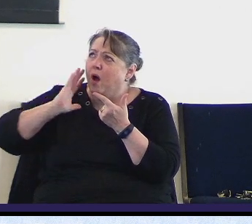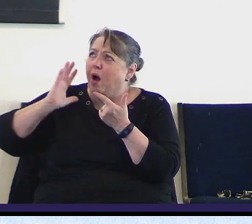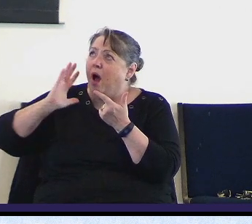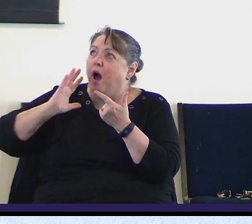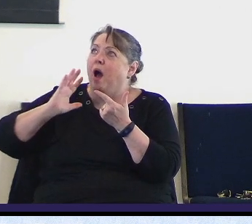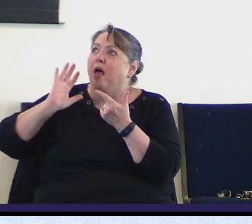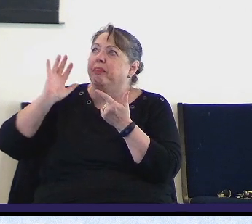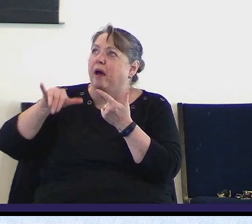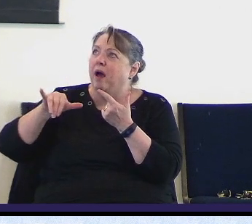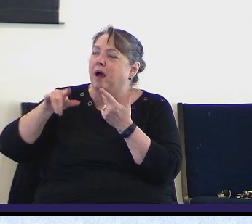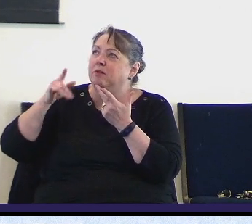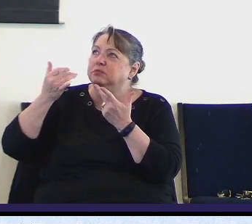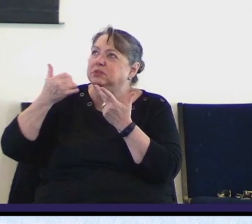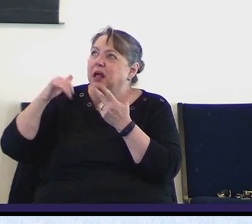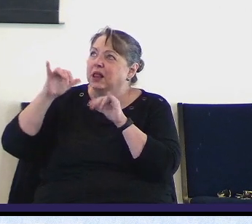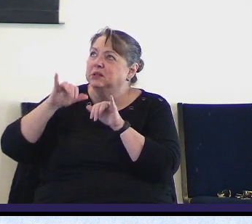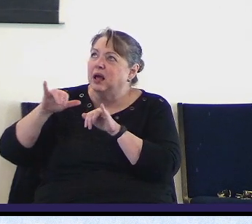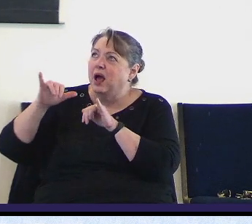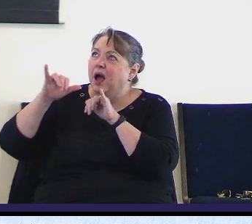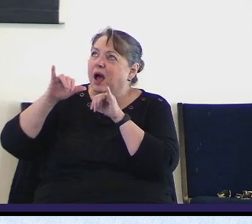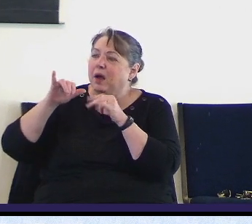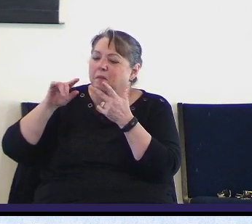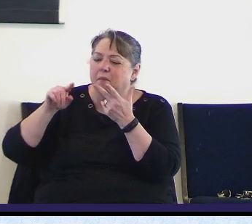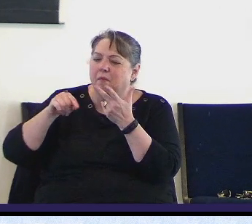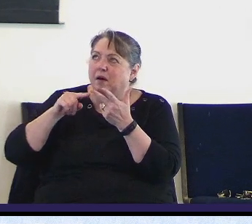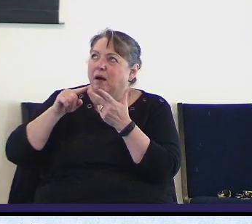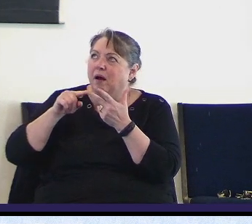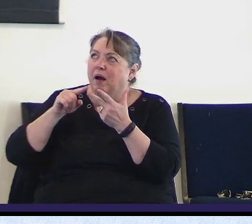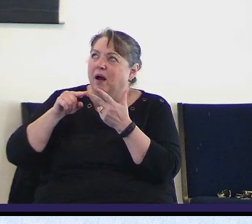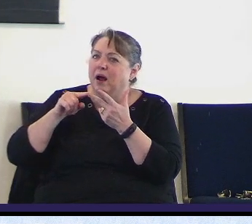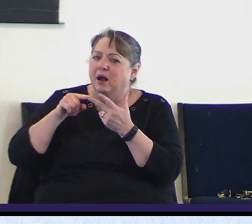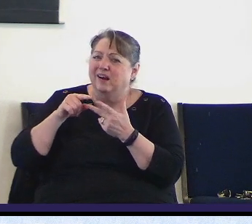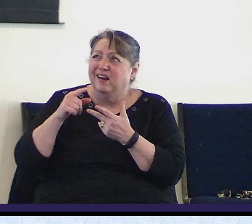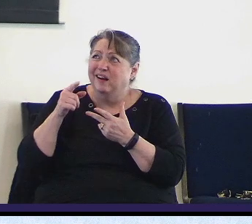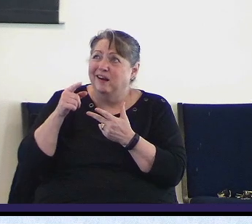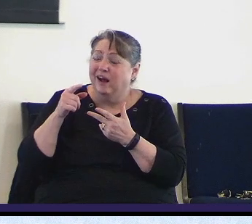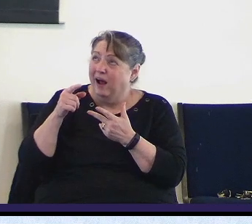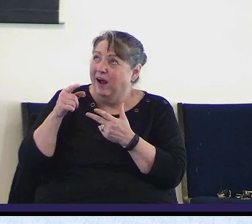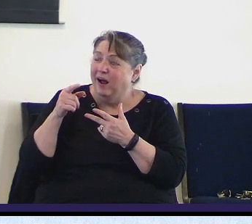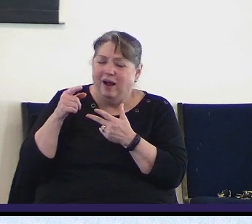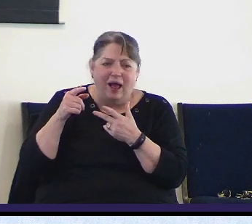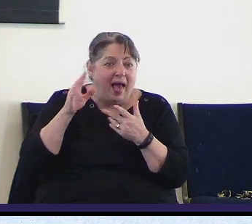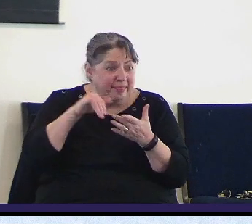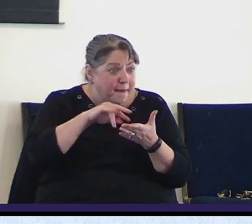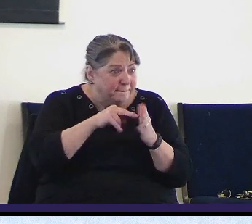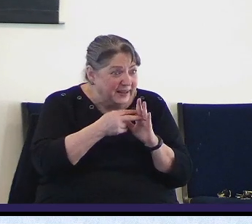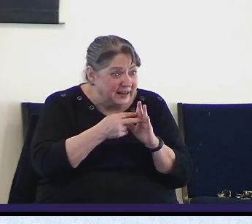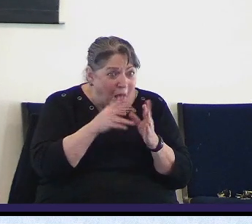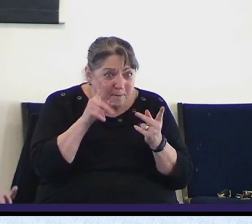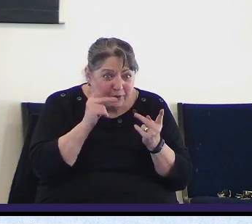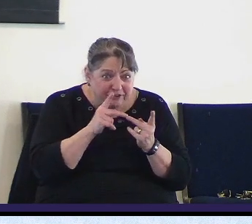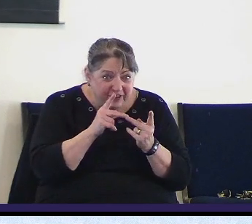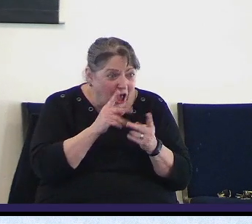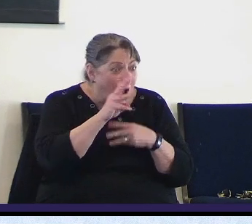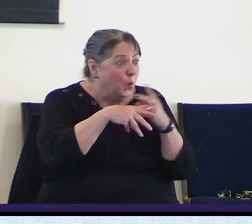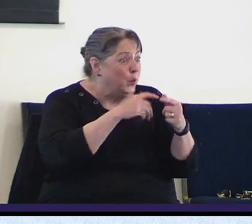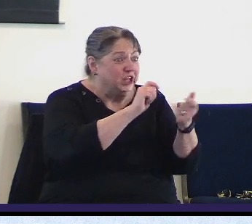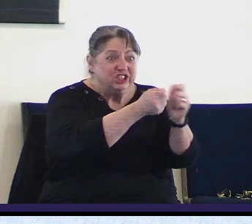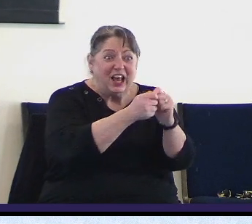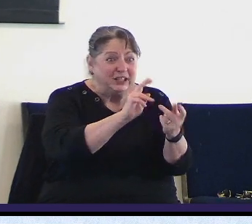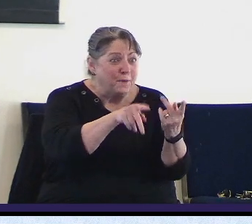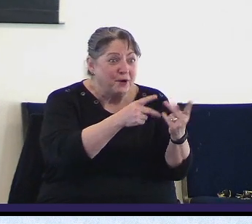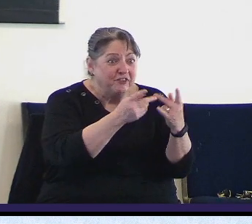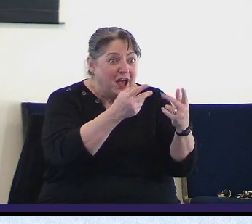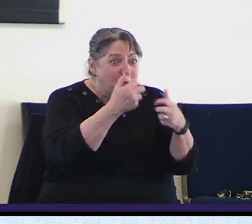doesn't mean that everything changed immediately for the psalmist it doesn't mean that that the godly began to pop up from behind the